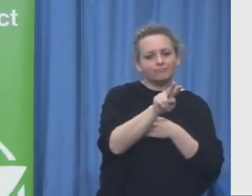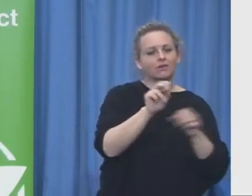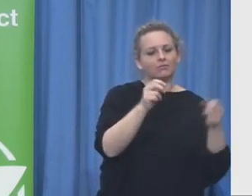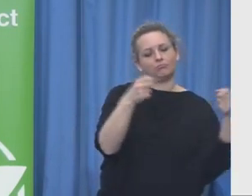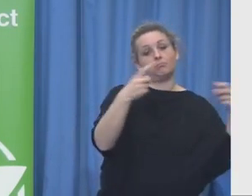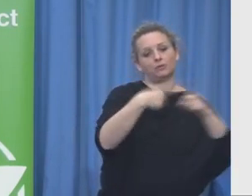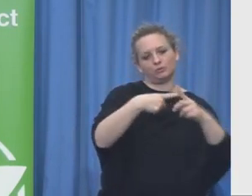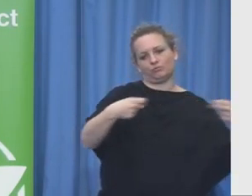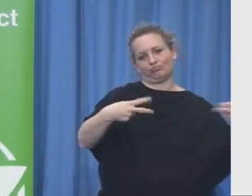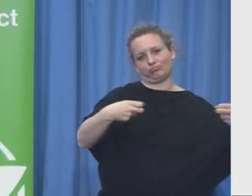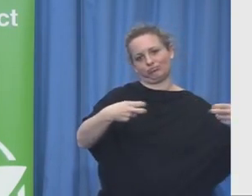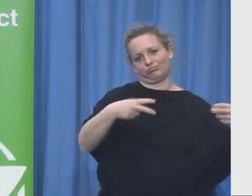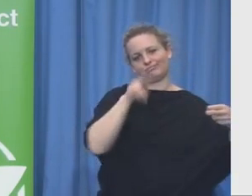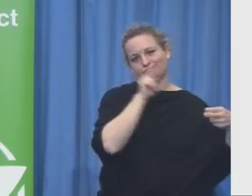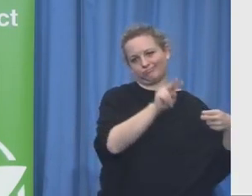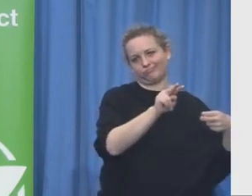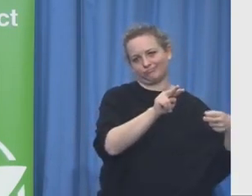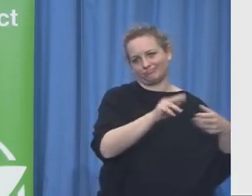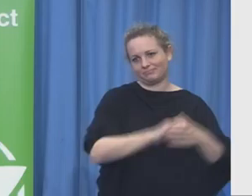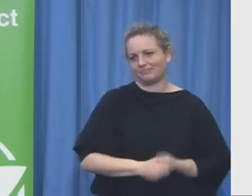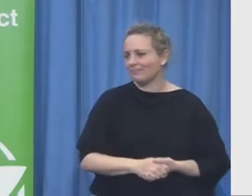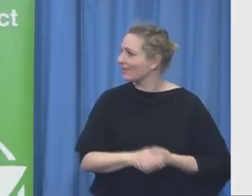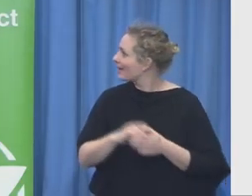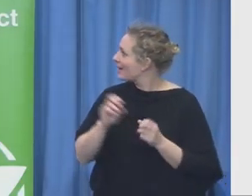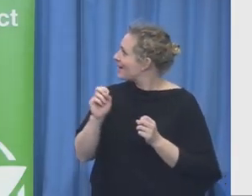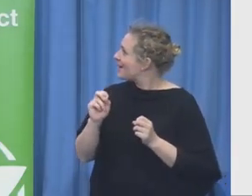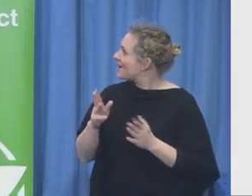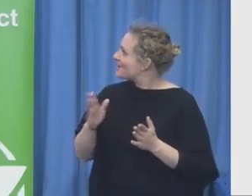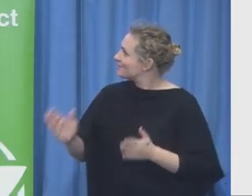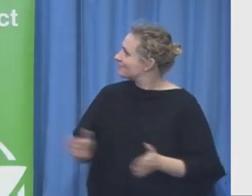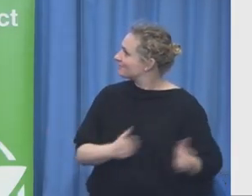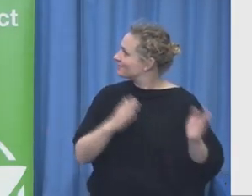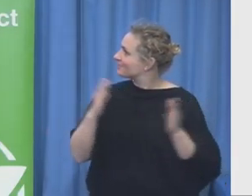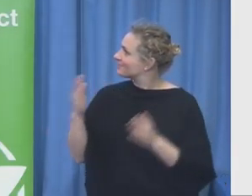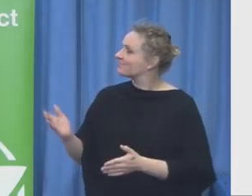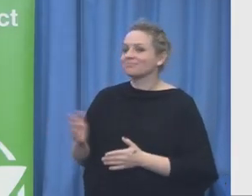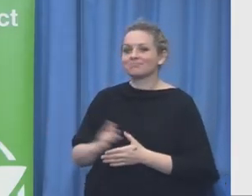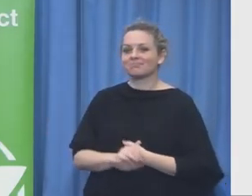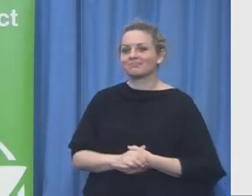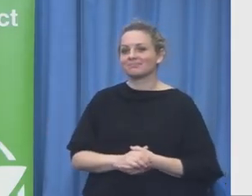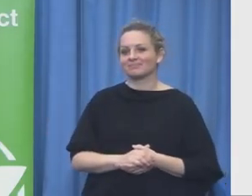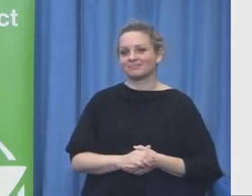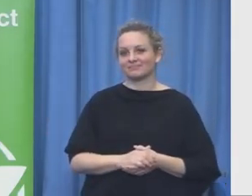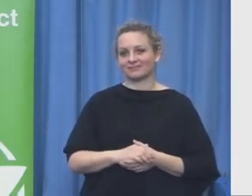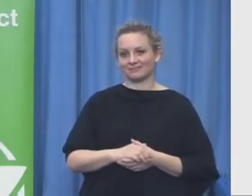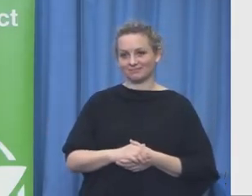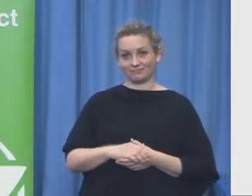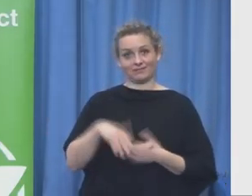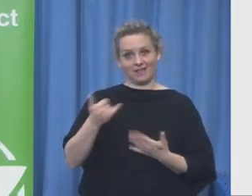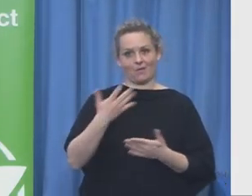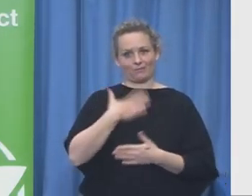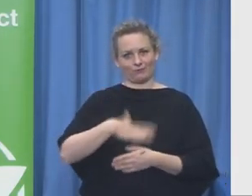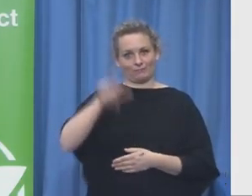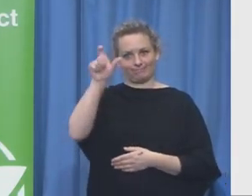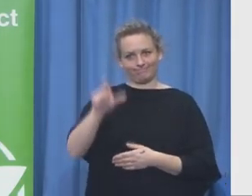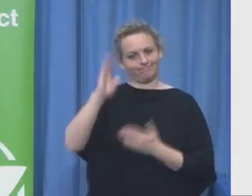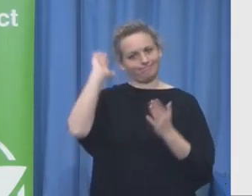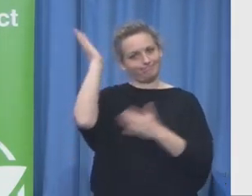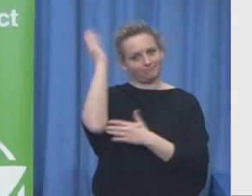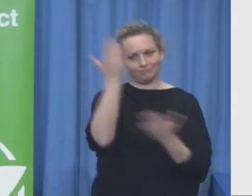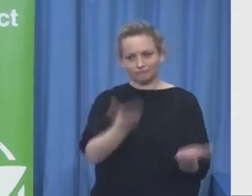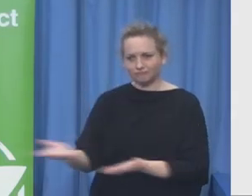-partnership collaborations. We know the scale of the issue that we face is really about cross partnership and